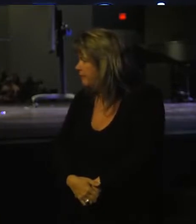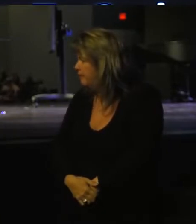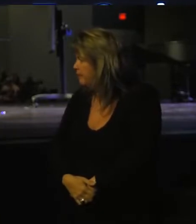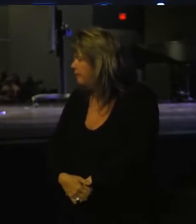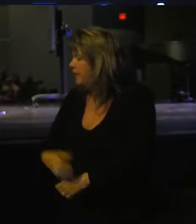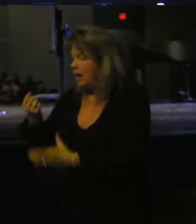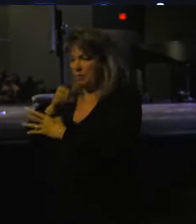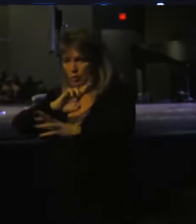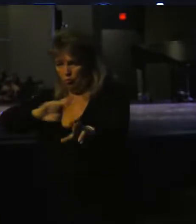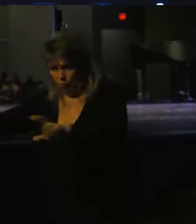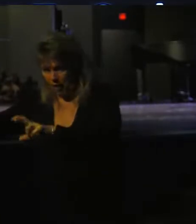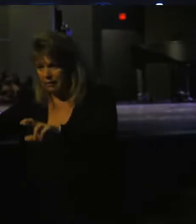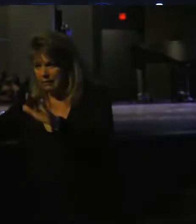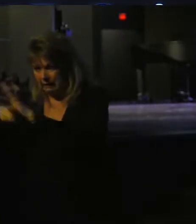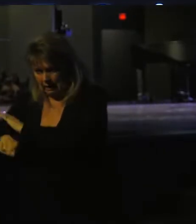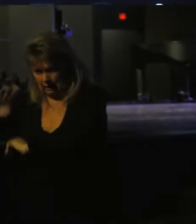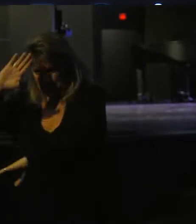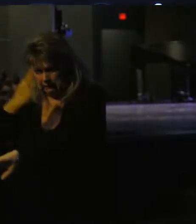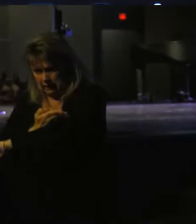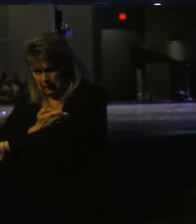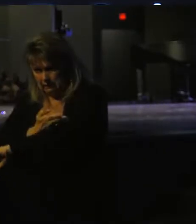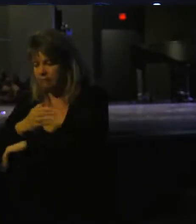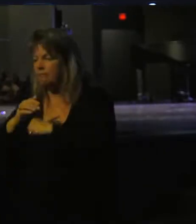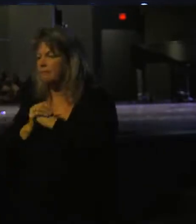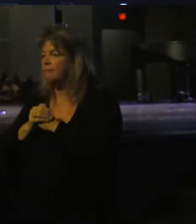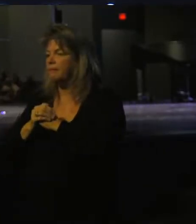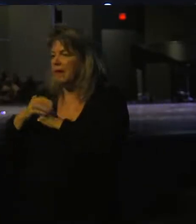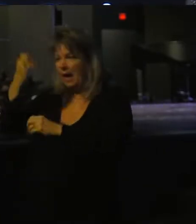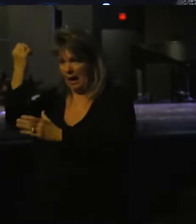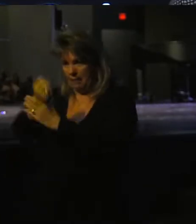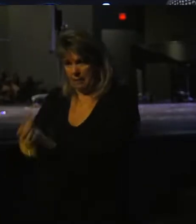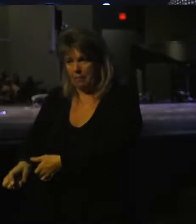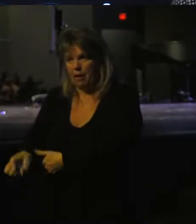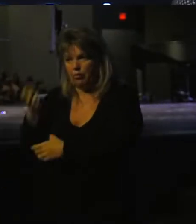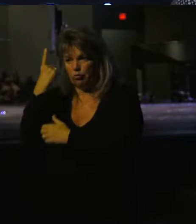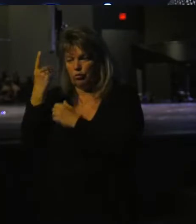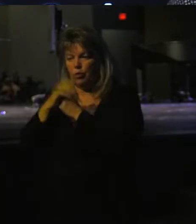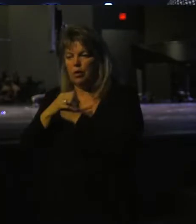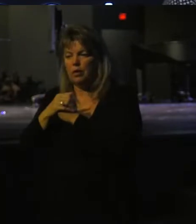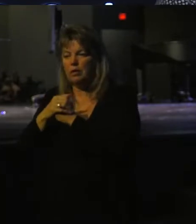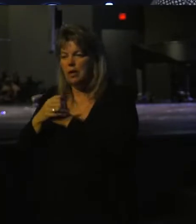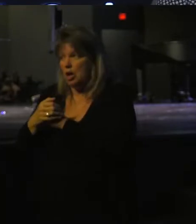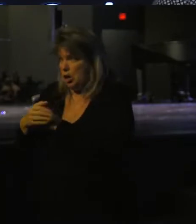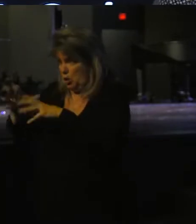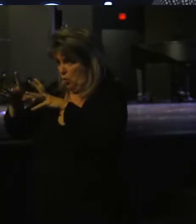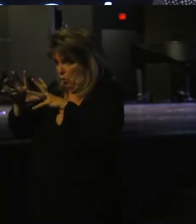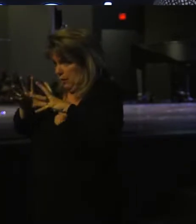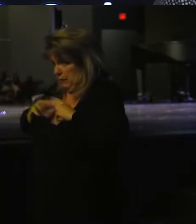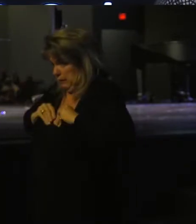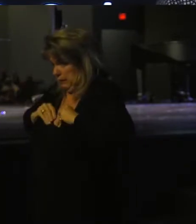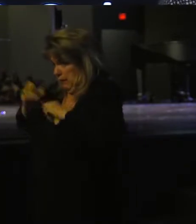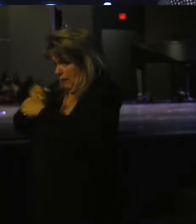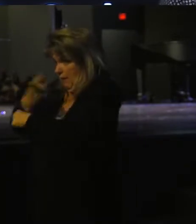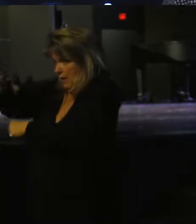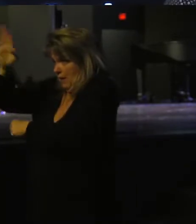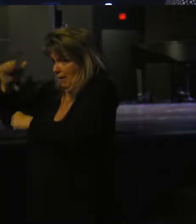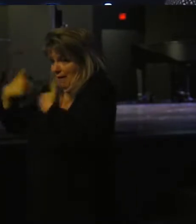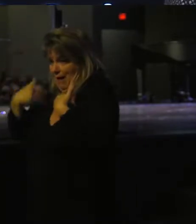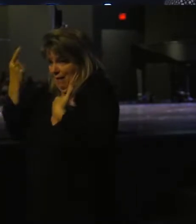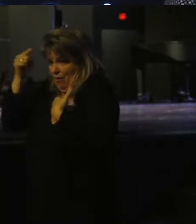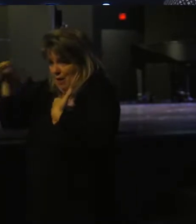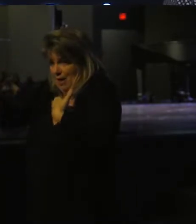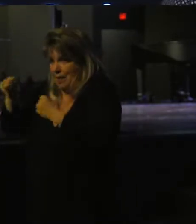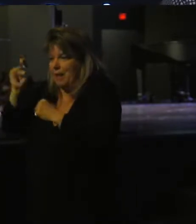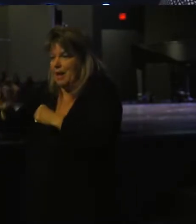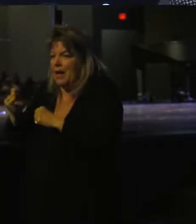Abraham was ready to take the life of his son. Abraham understood that in order to receive everything God had for him,